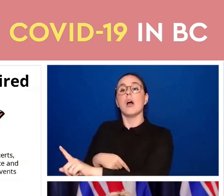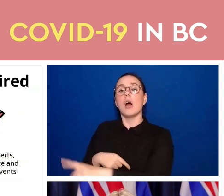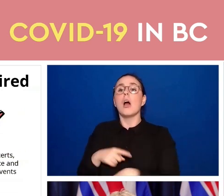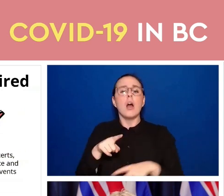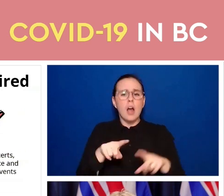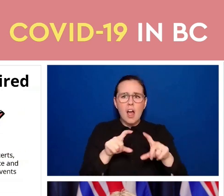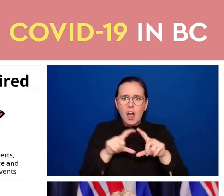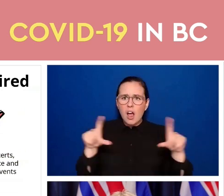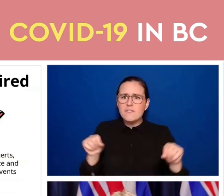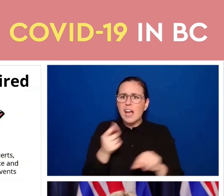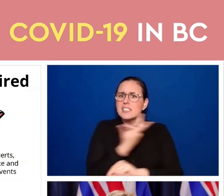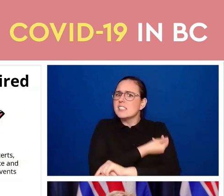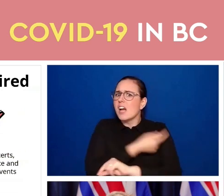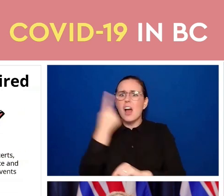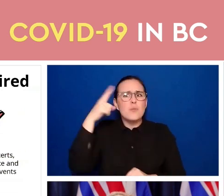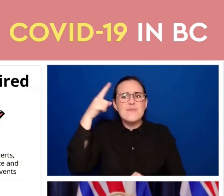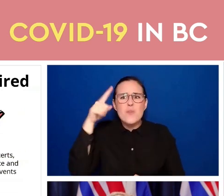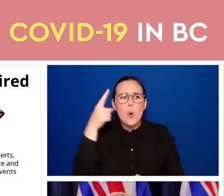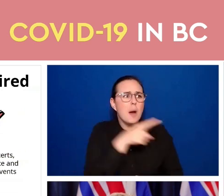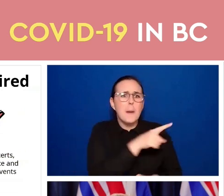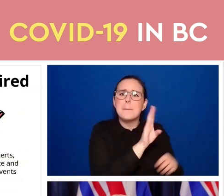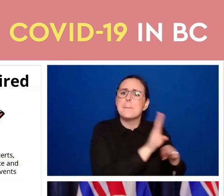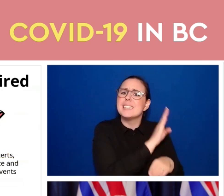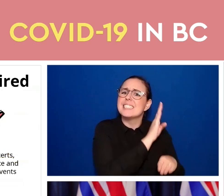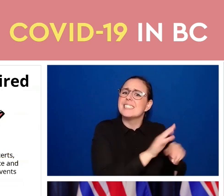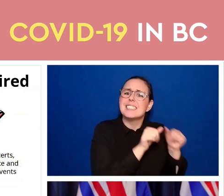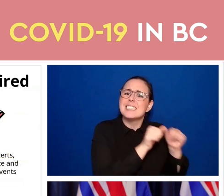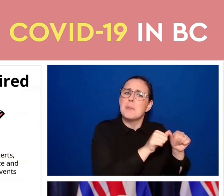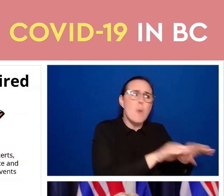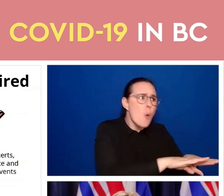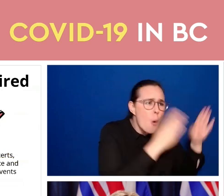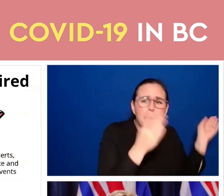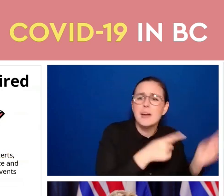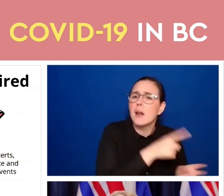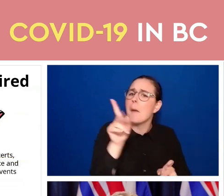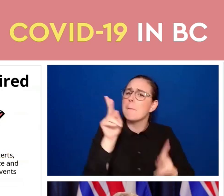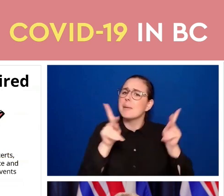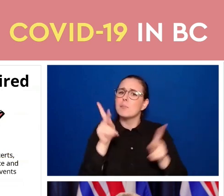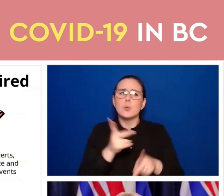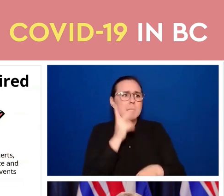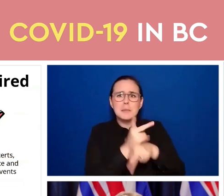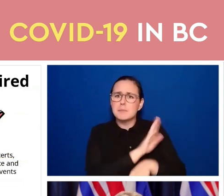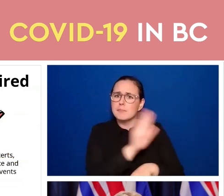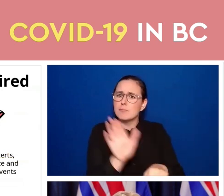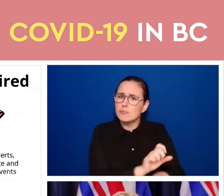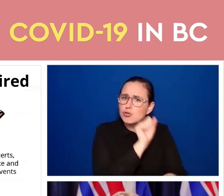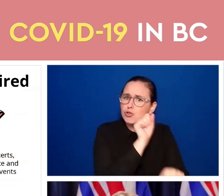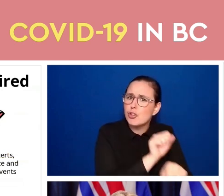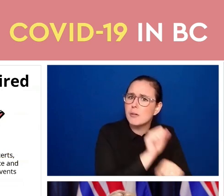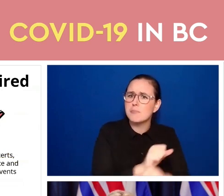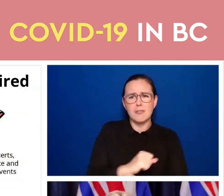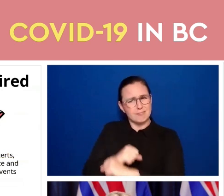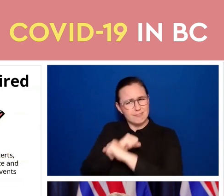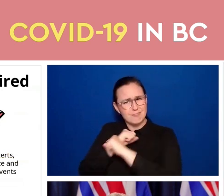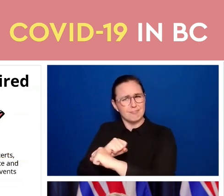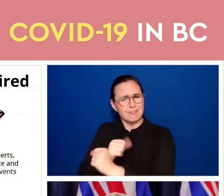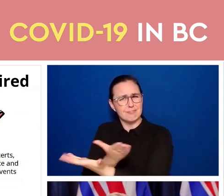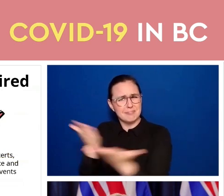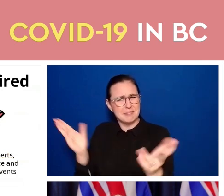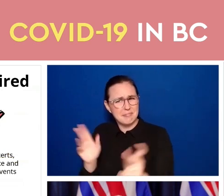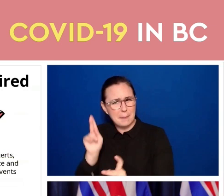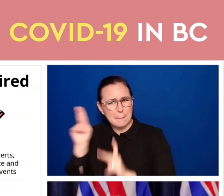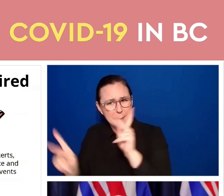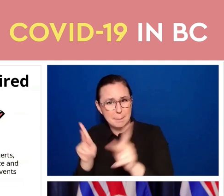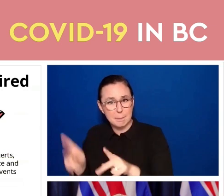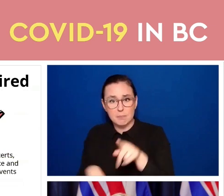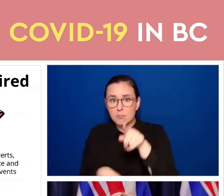working, and most importantly, to keep people safe. If you've not yet been vaccinated, that is your choice. But these essential activities